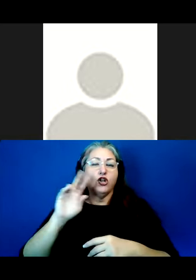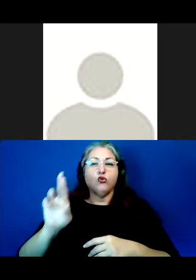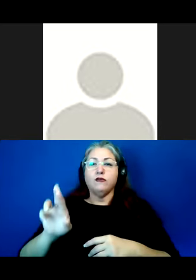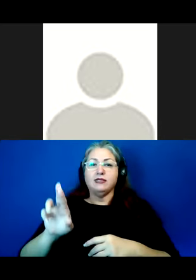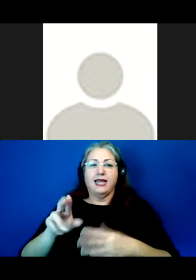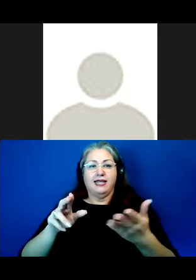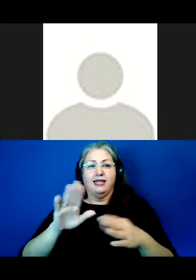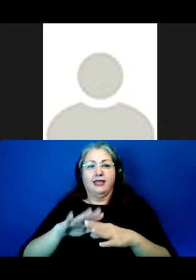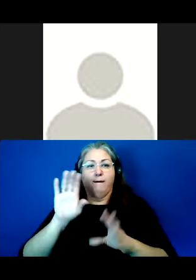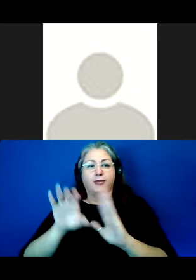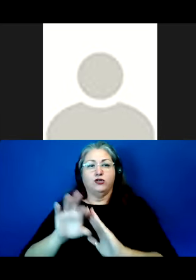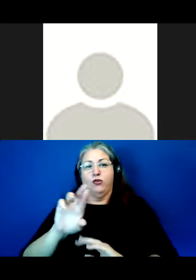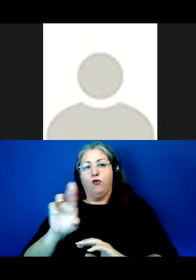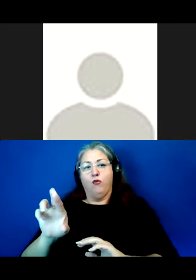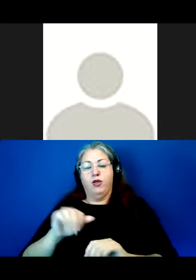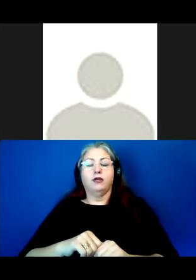pictured here on the right.